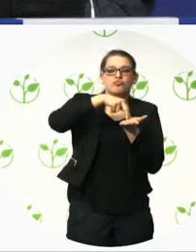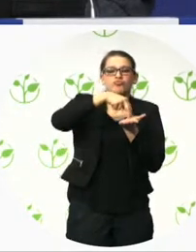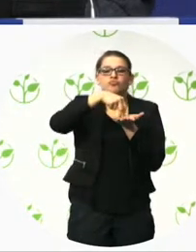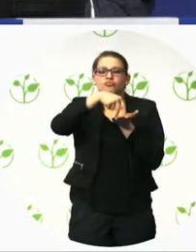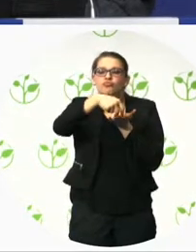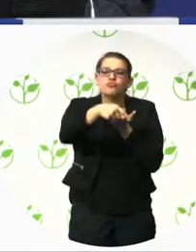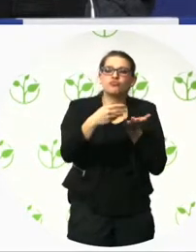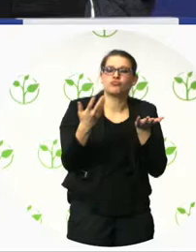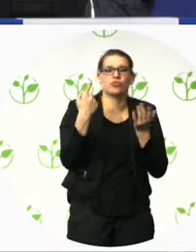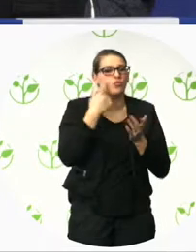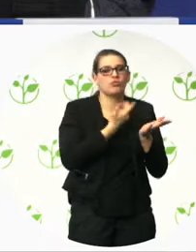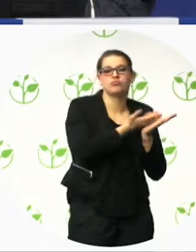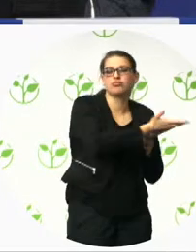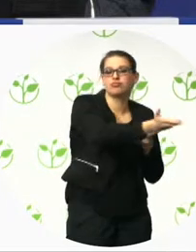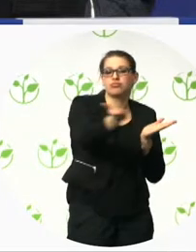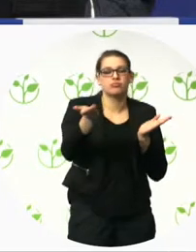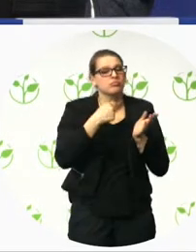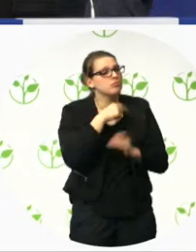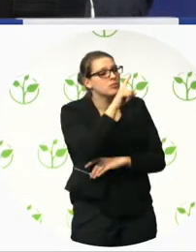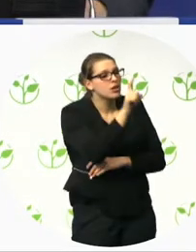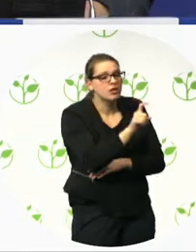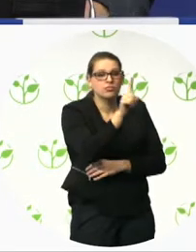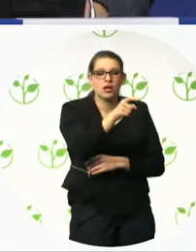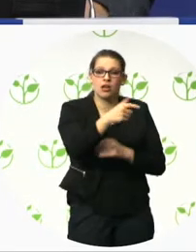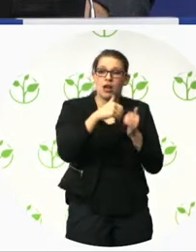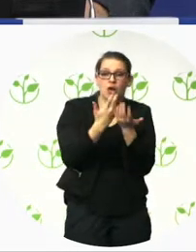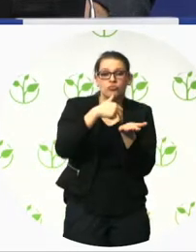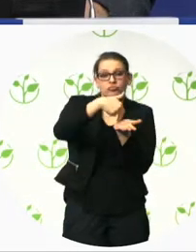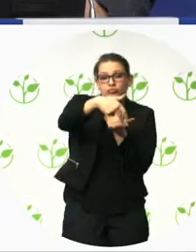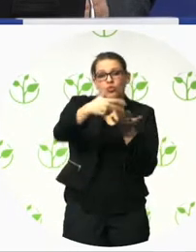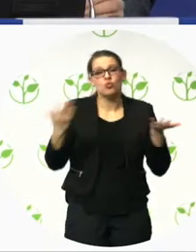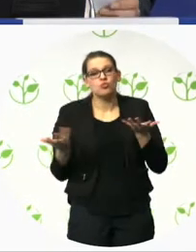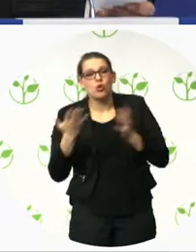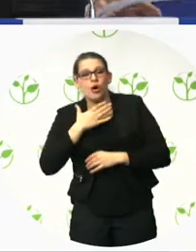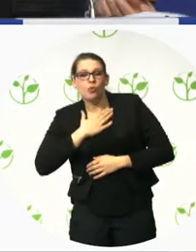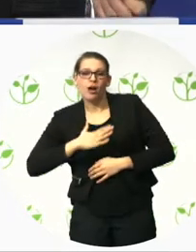footpaths with universal design close to where people were living.